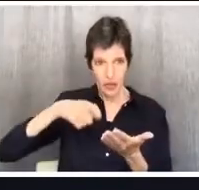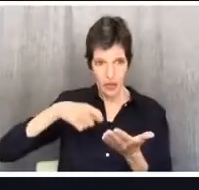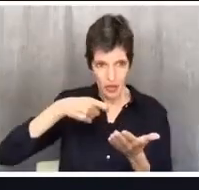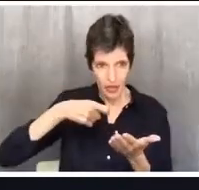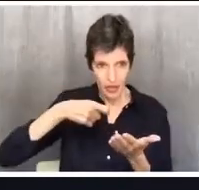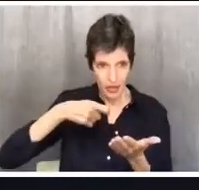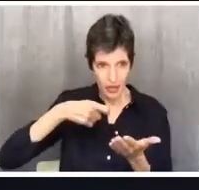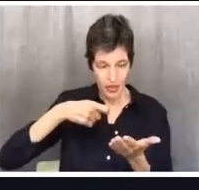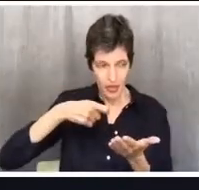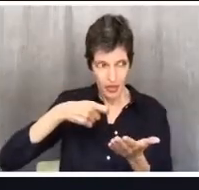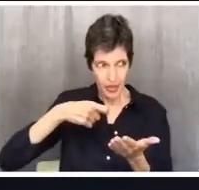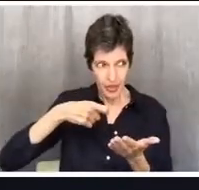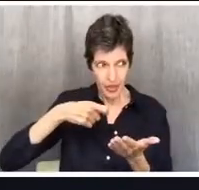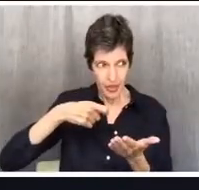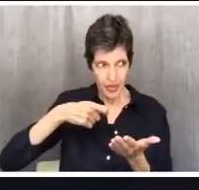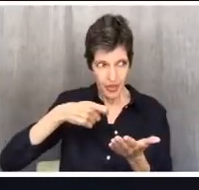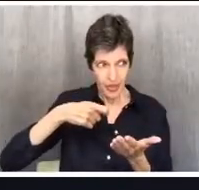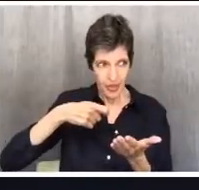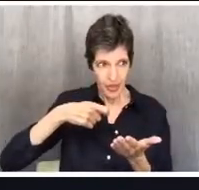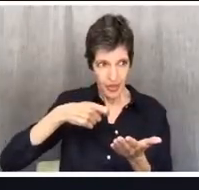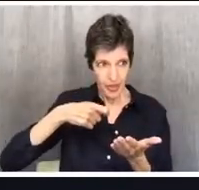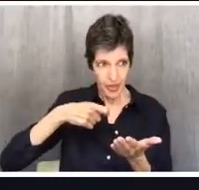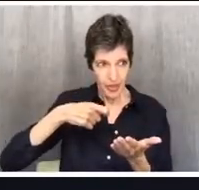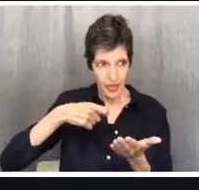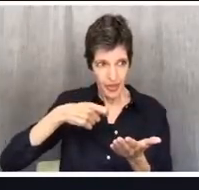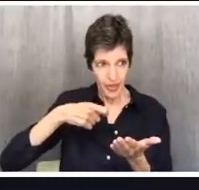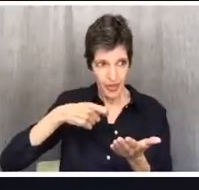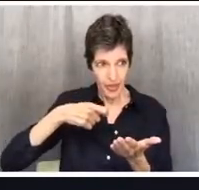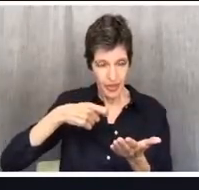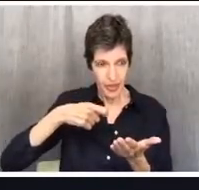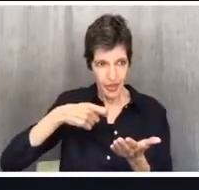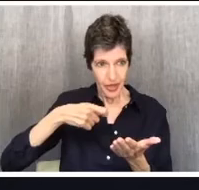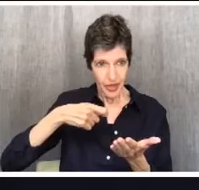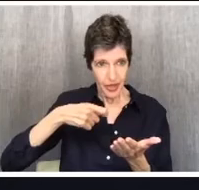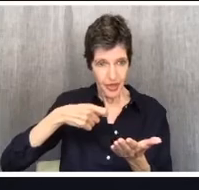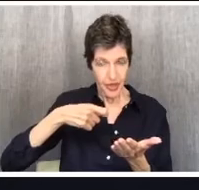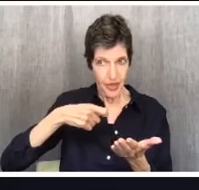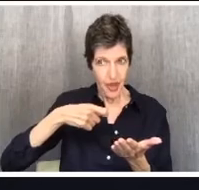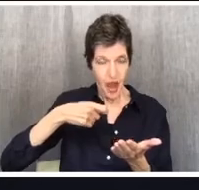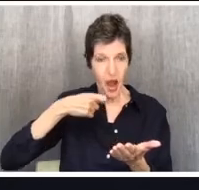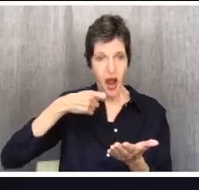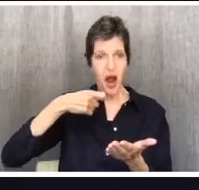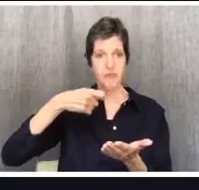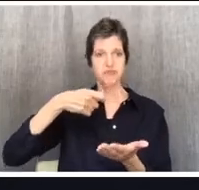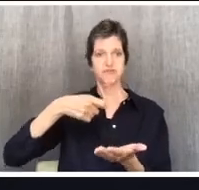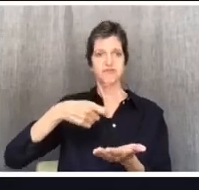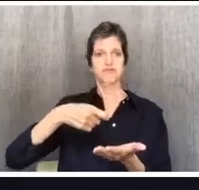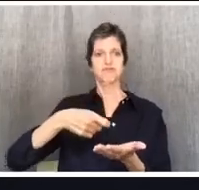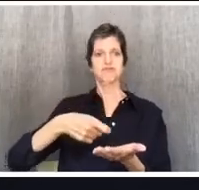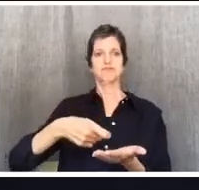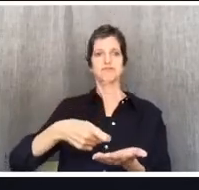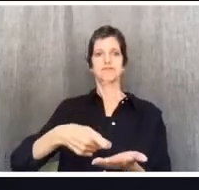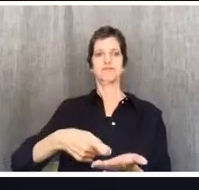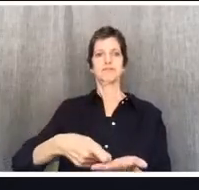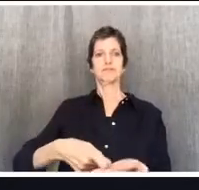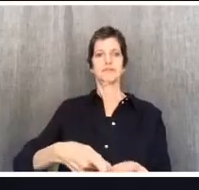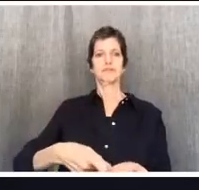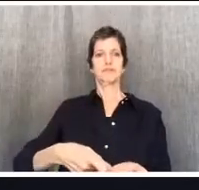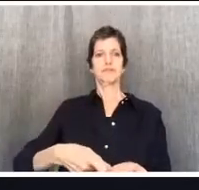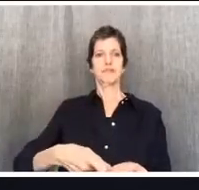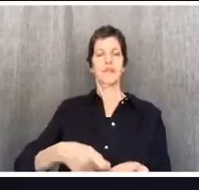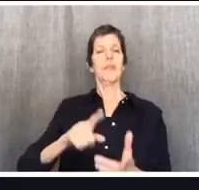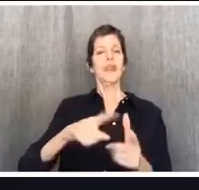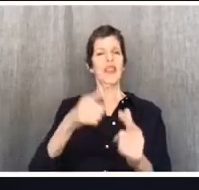if you're told by the host that is meat sacrificed to idols, don't eat it. And if that's the scenario, not eating it conveys your